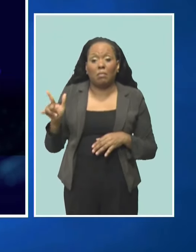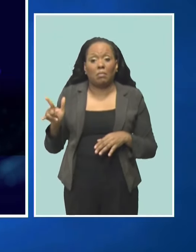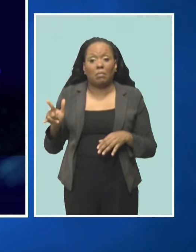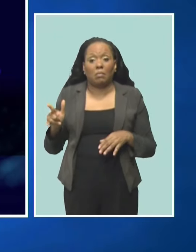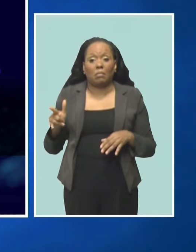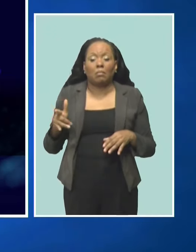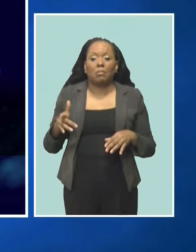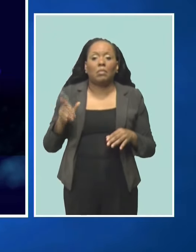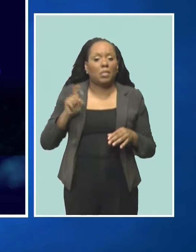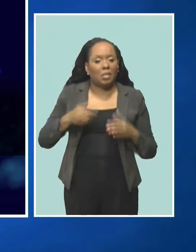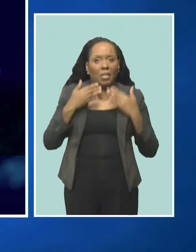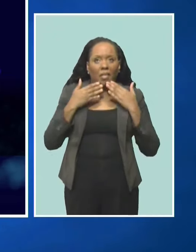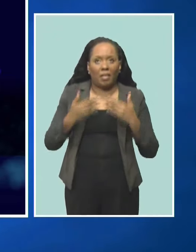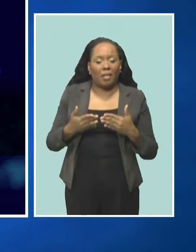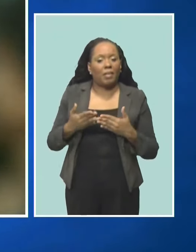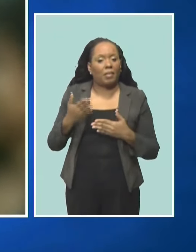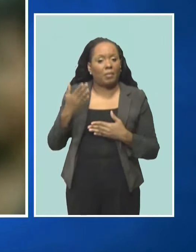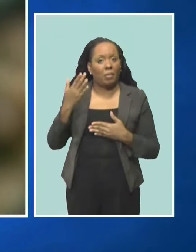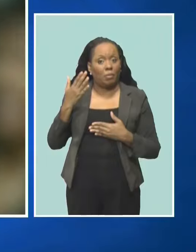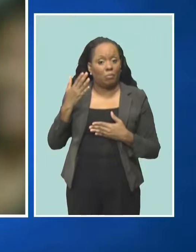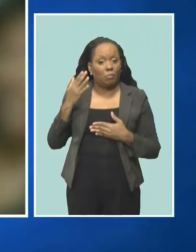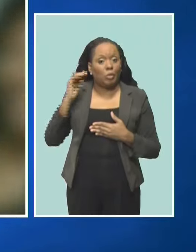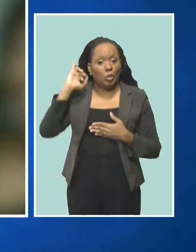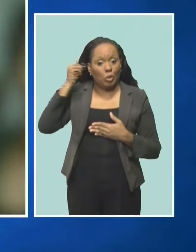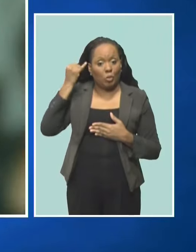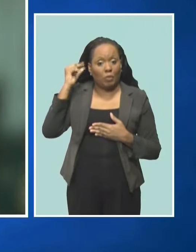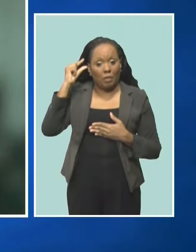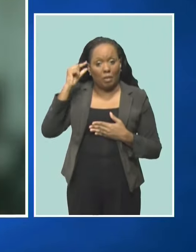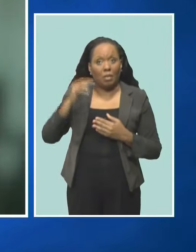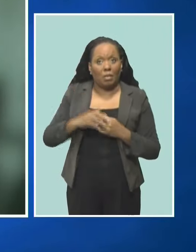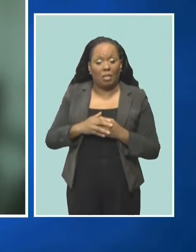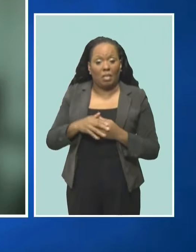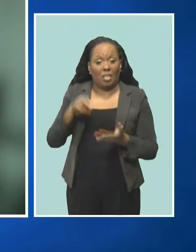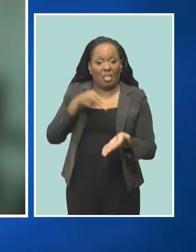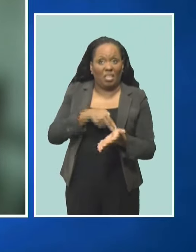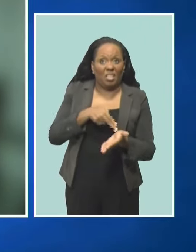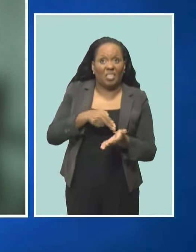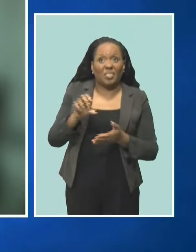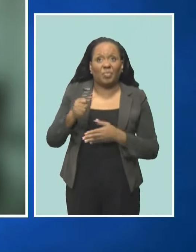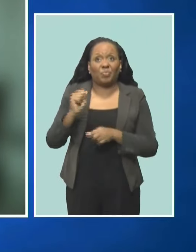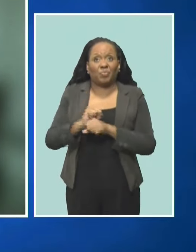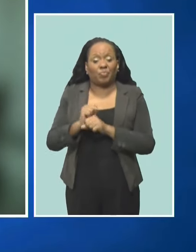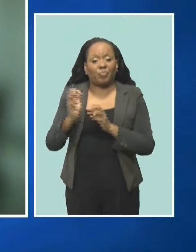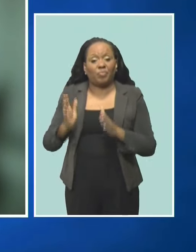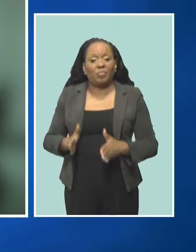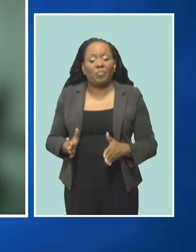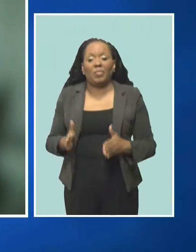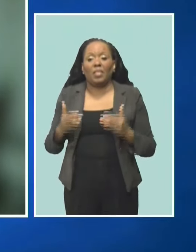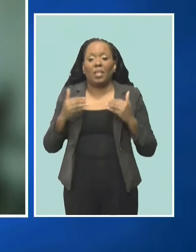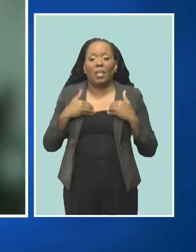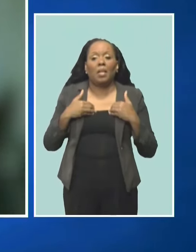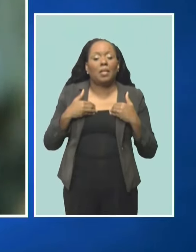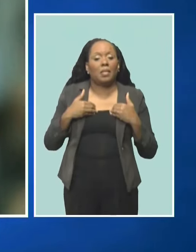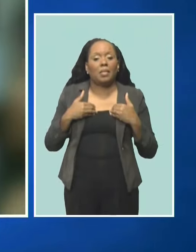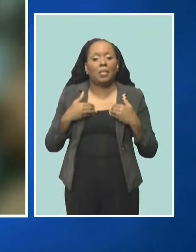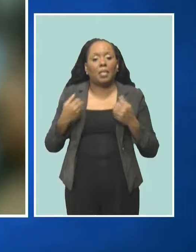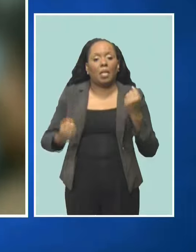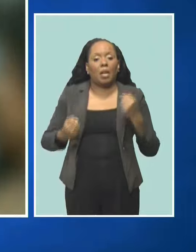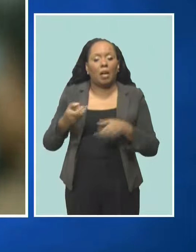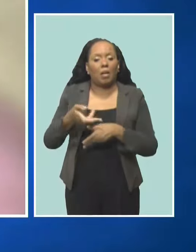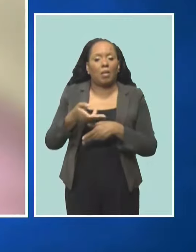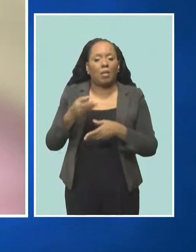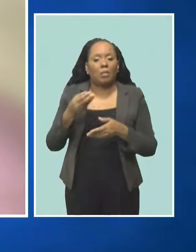I should give thanks to Joseph Goddard. Mr. Maloney says nurses and other workers receive car loans thanks to Mr. Goddard's